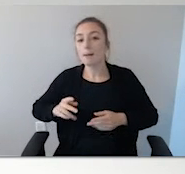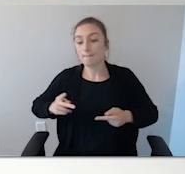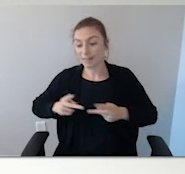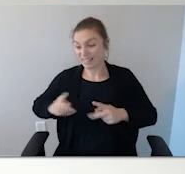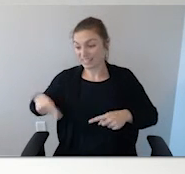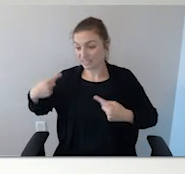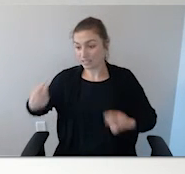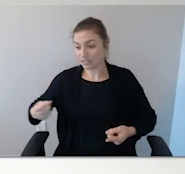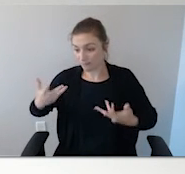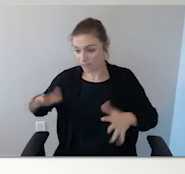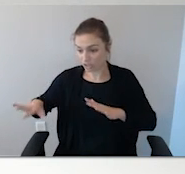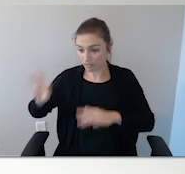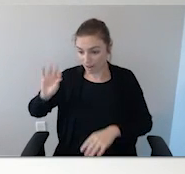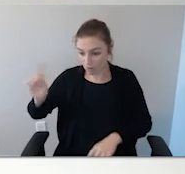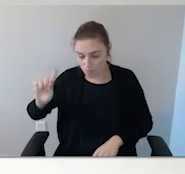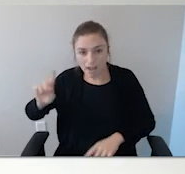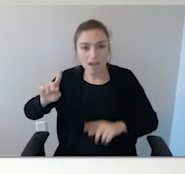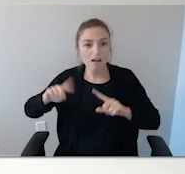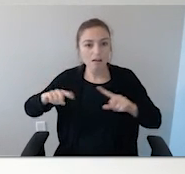wandering or elopement behavior.